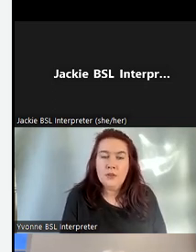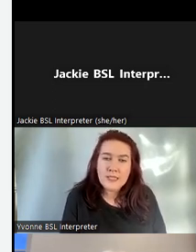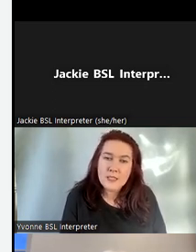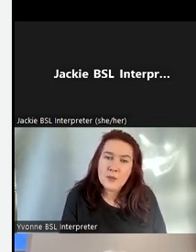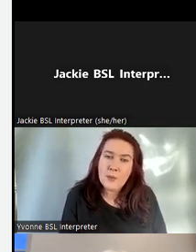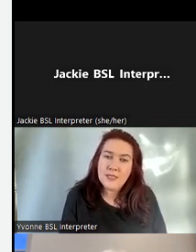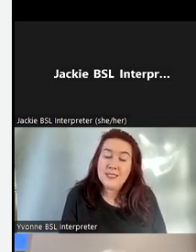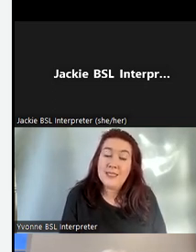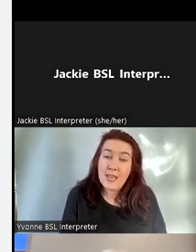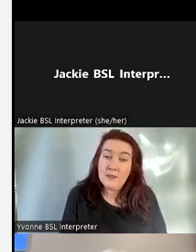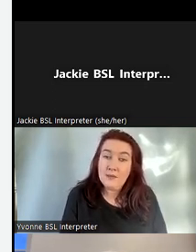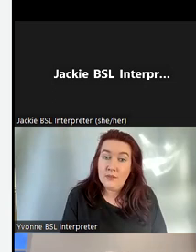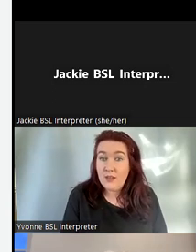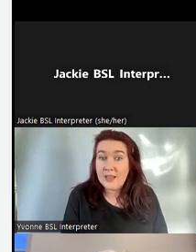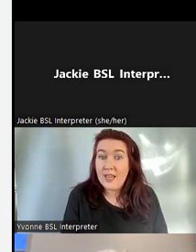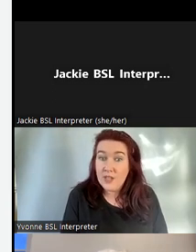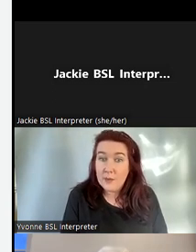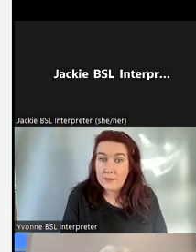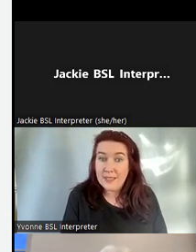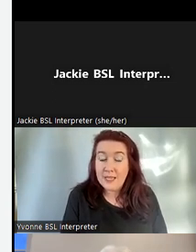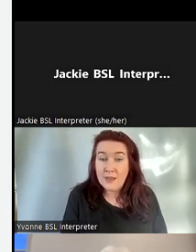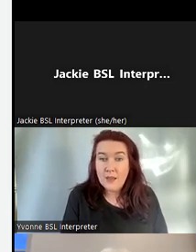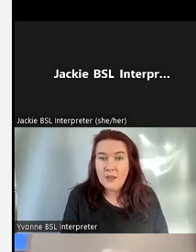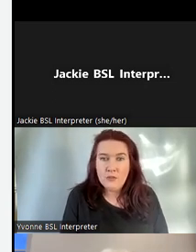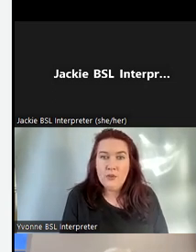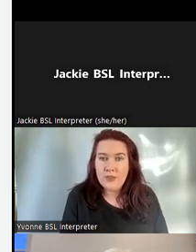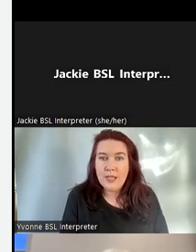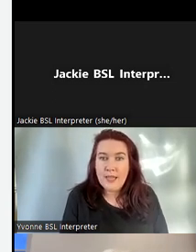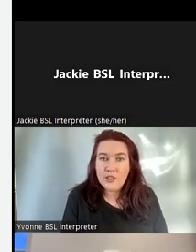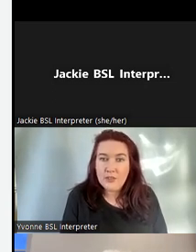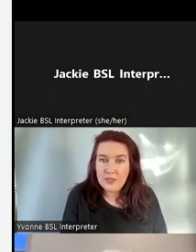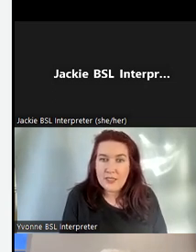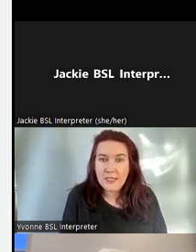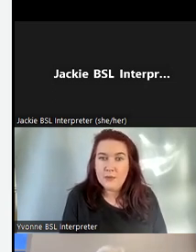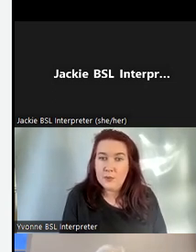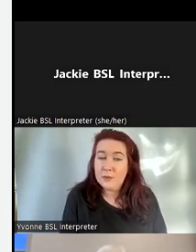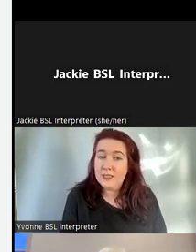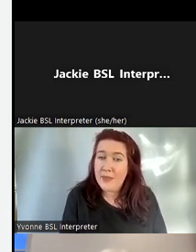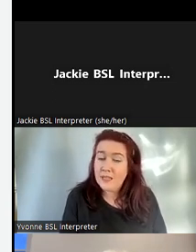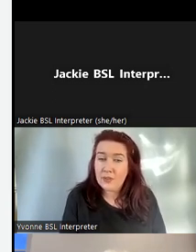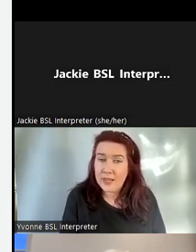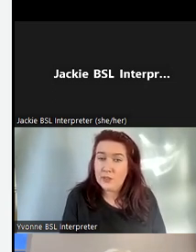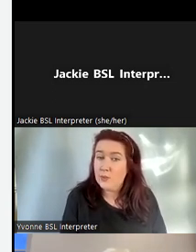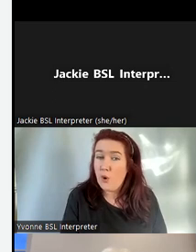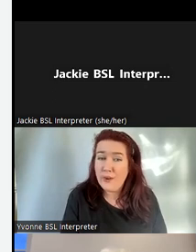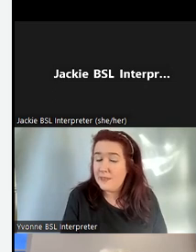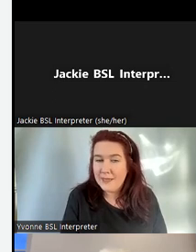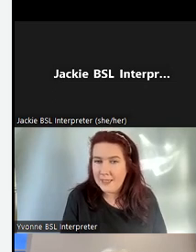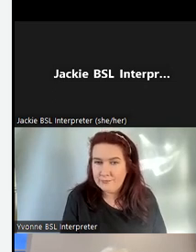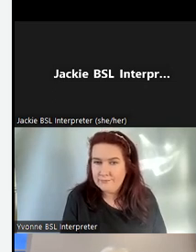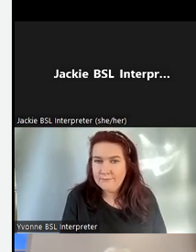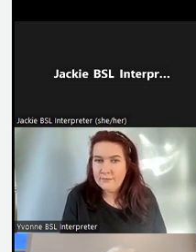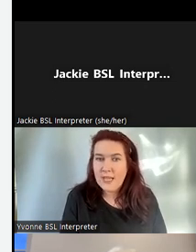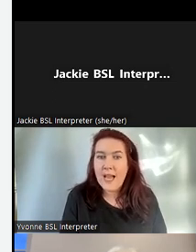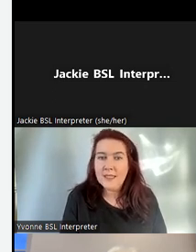The reasons that we wanted to set the archives up and begin you know the collection of these items was because many of the records were already